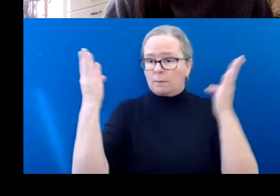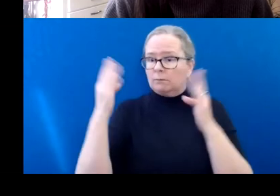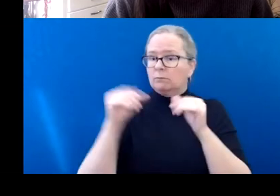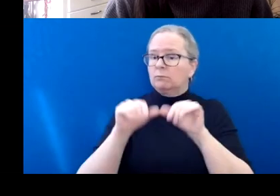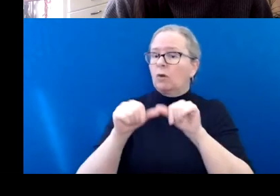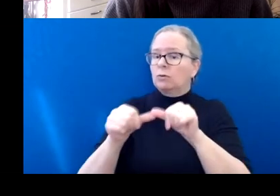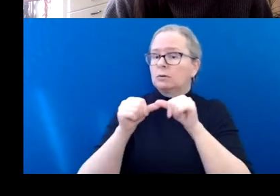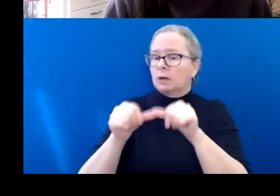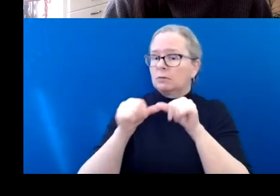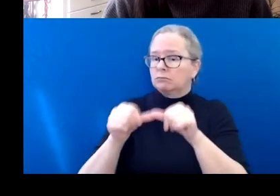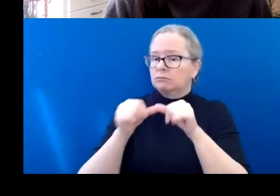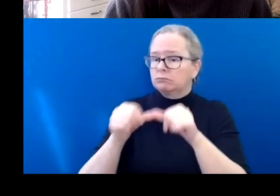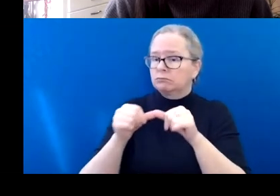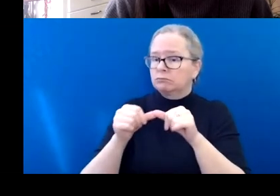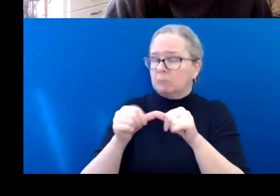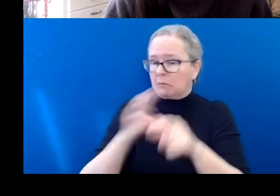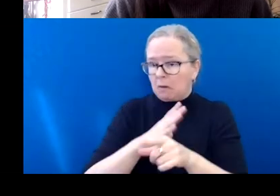or overdue final report.